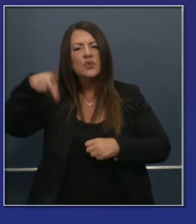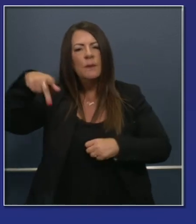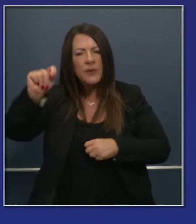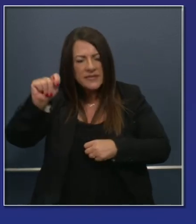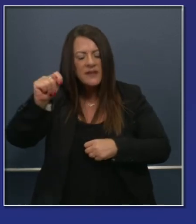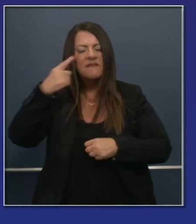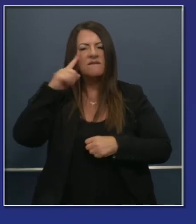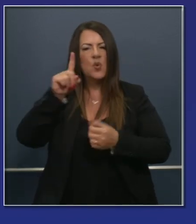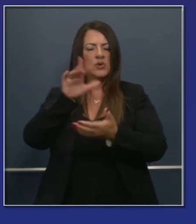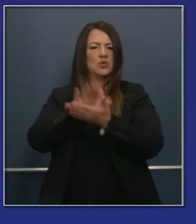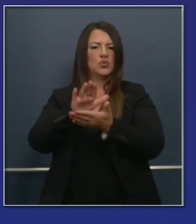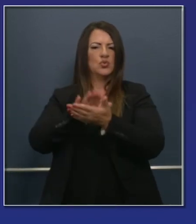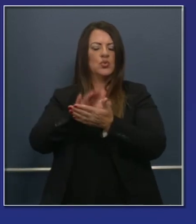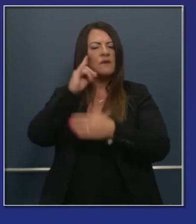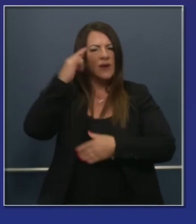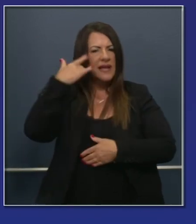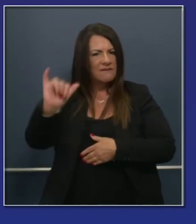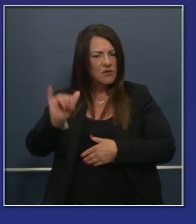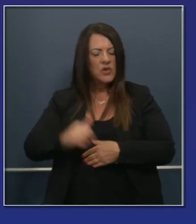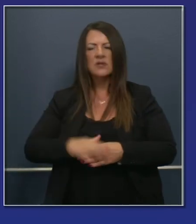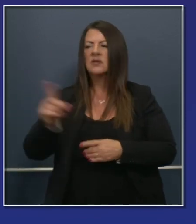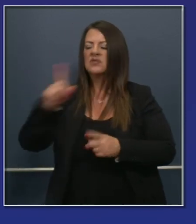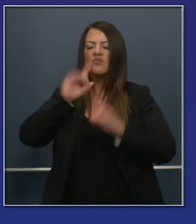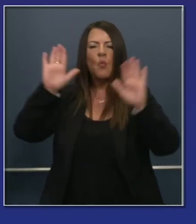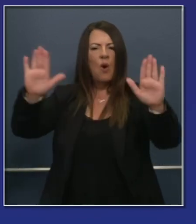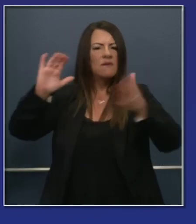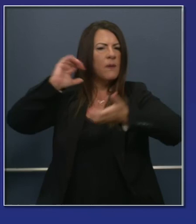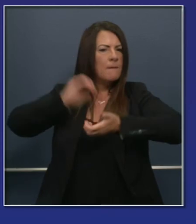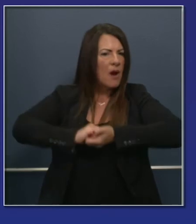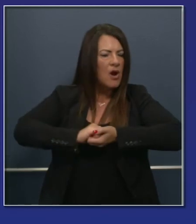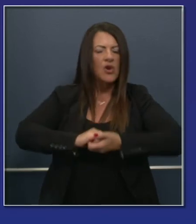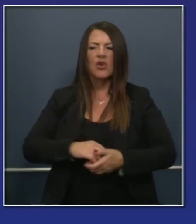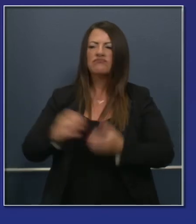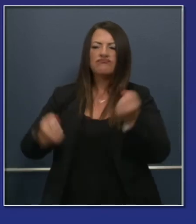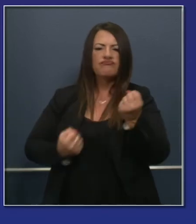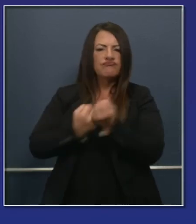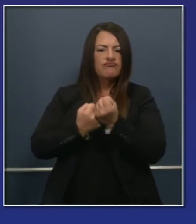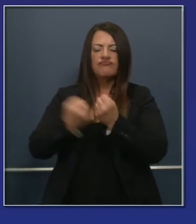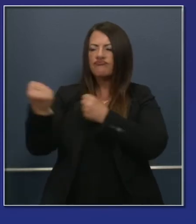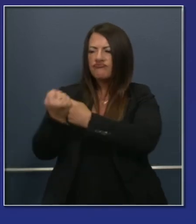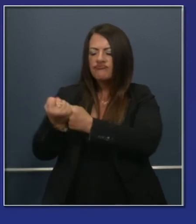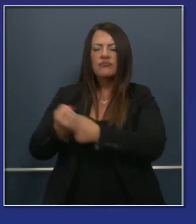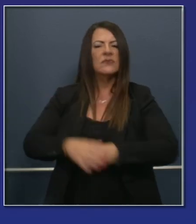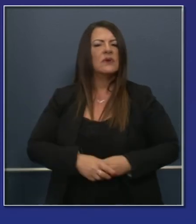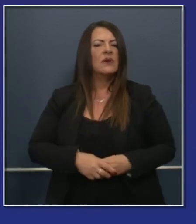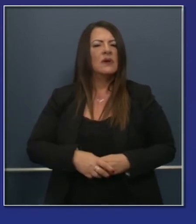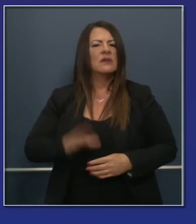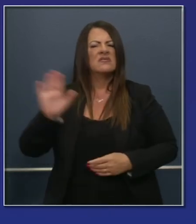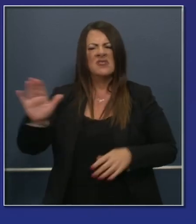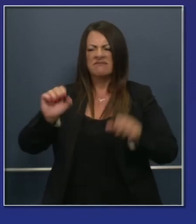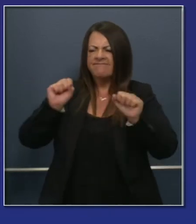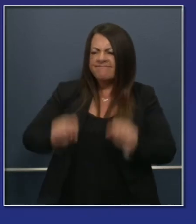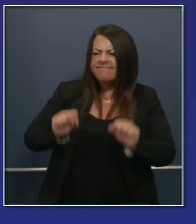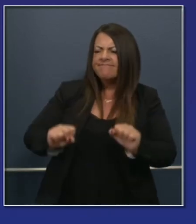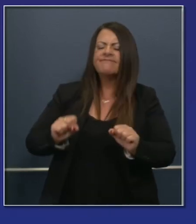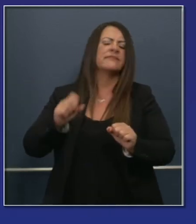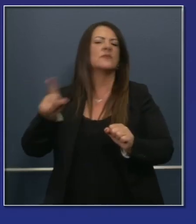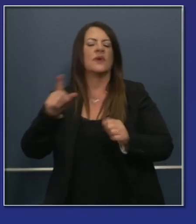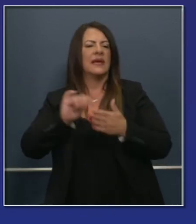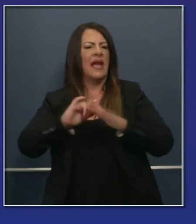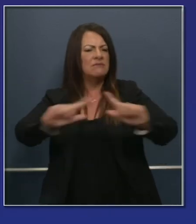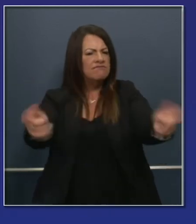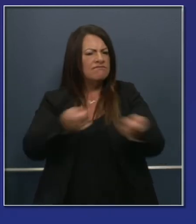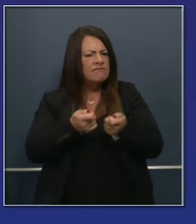state of California but he's an incredible partner to the state and state agencies. And his ability to convene people,